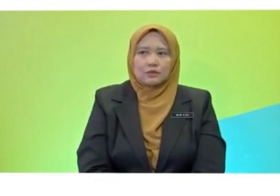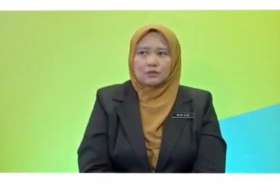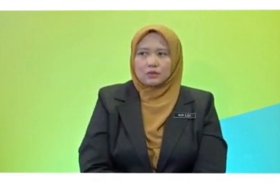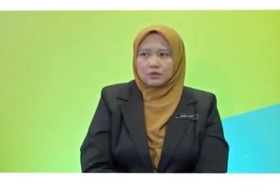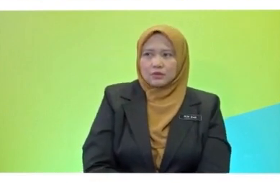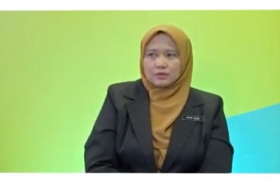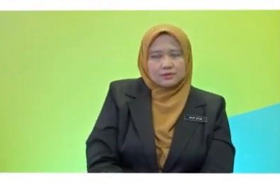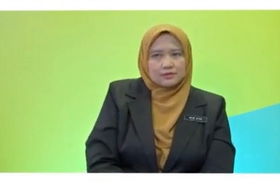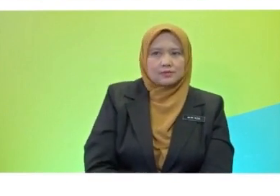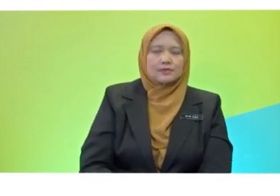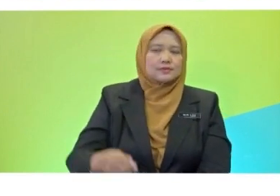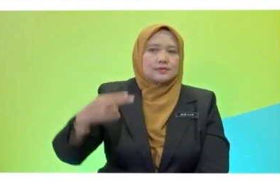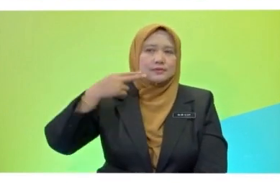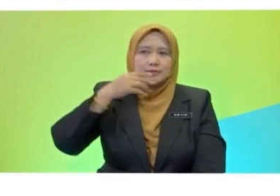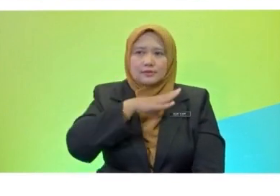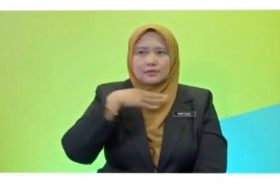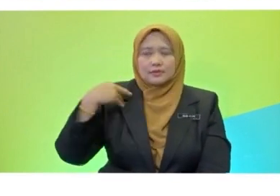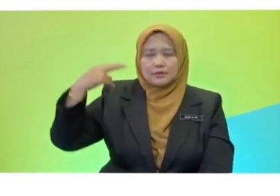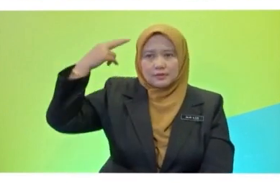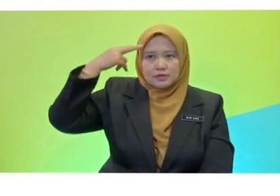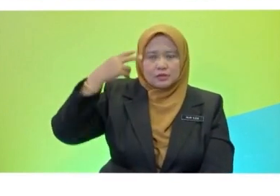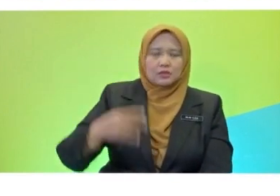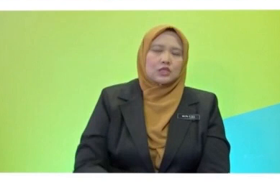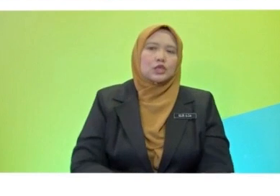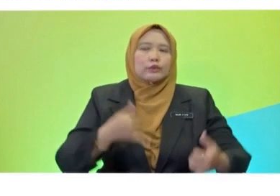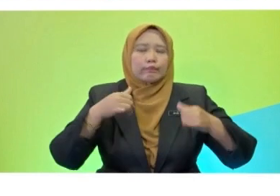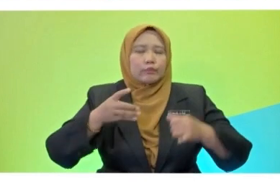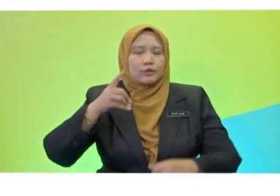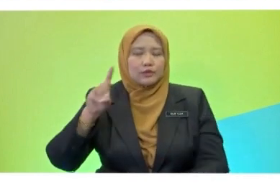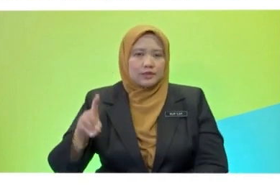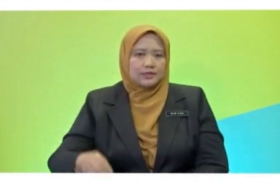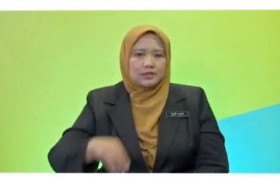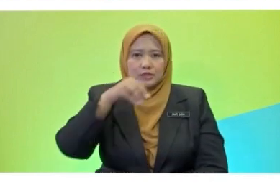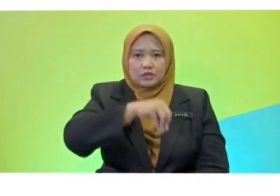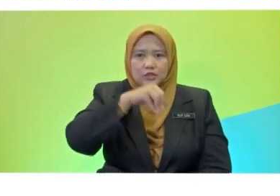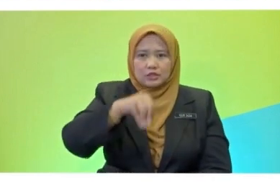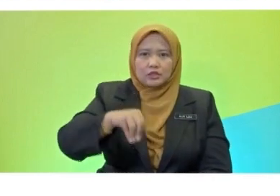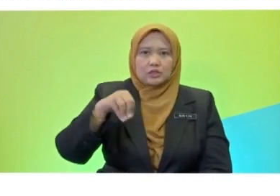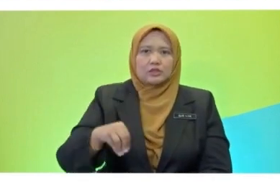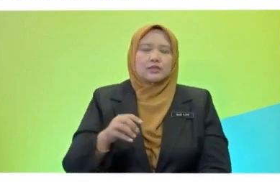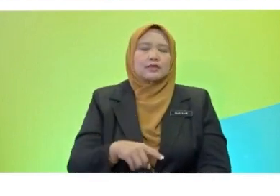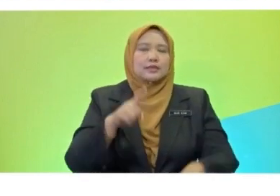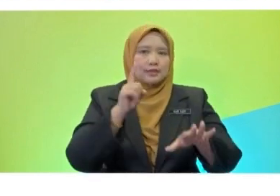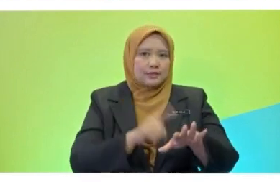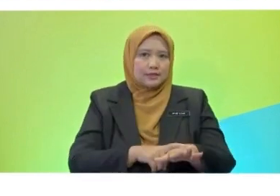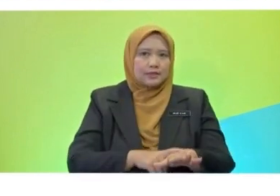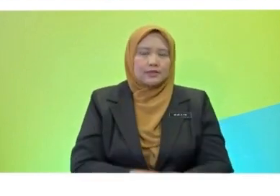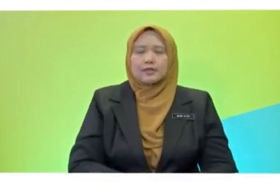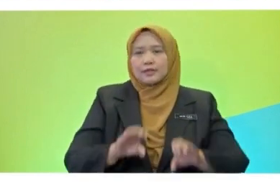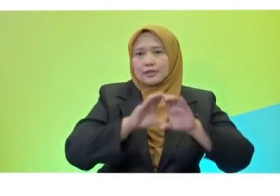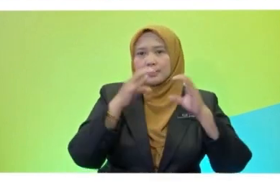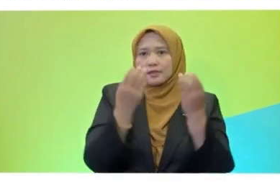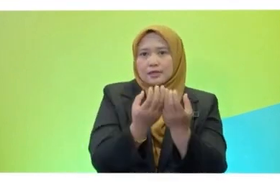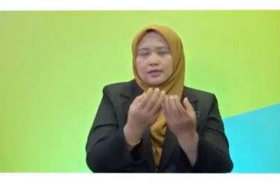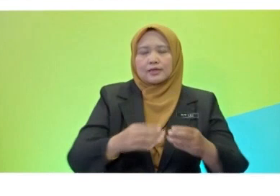Hannah and Hazi played chess at the clubhouse on last holiday. Wow. Very good.